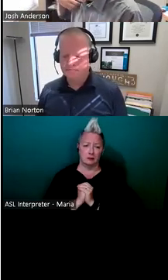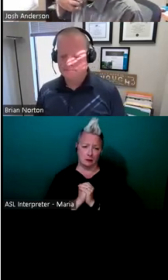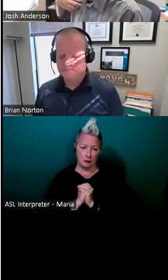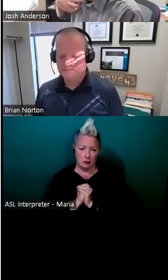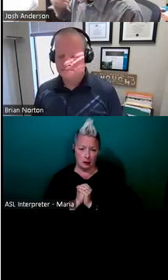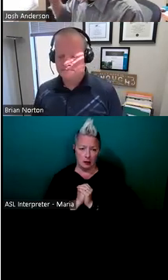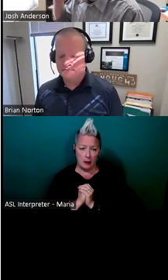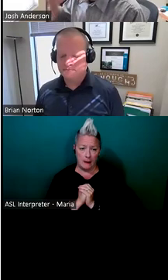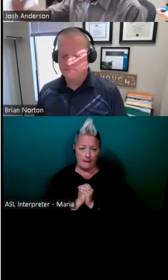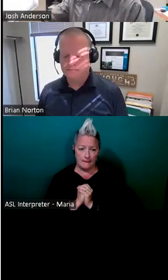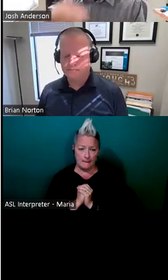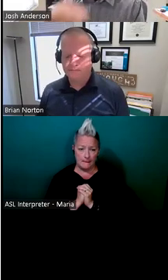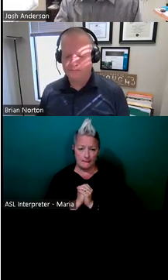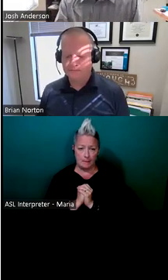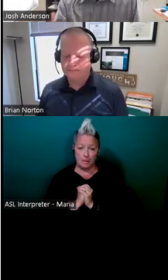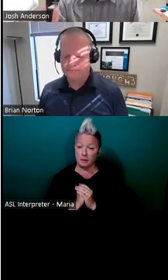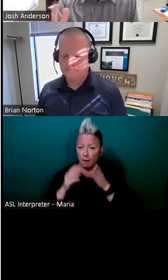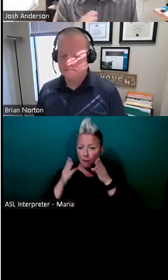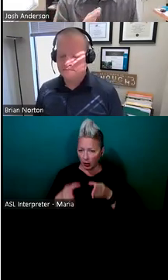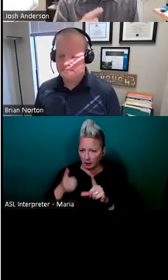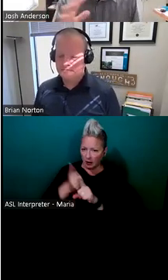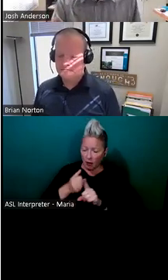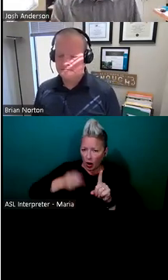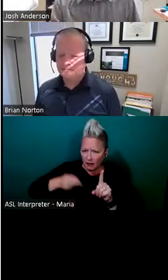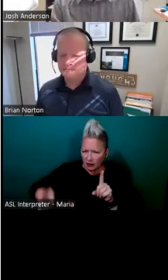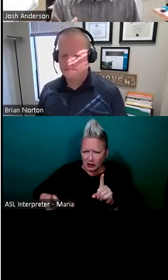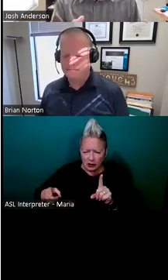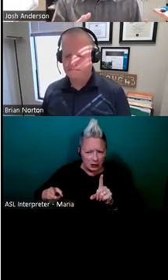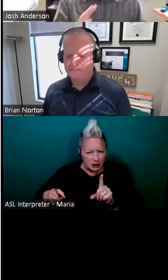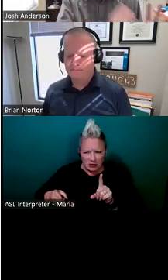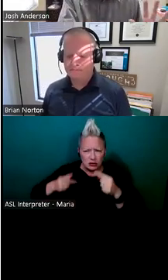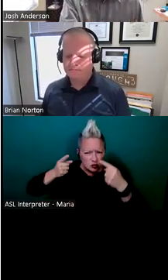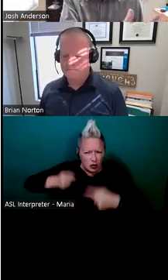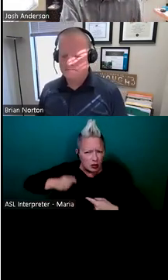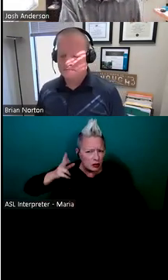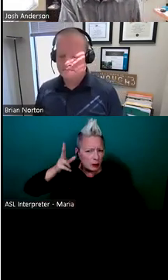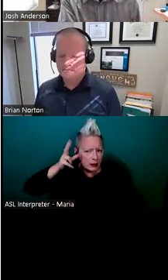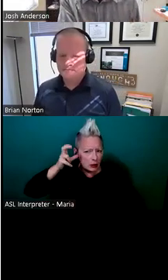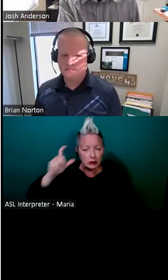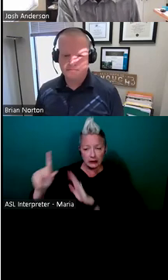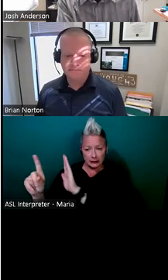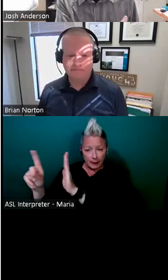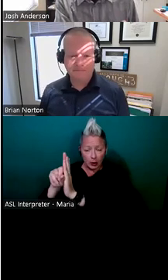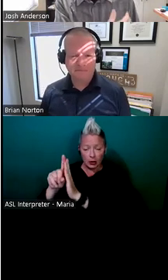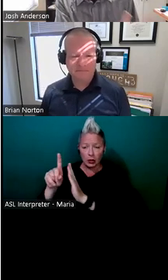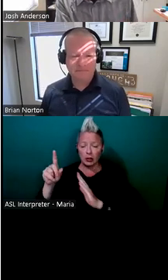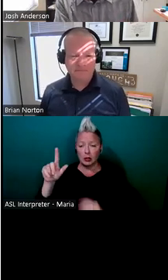uh, hard of hearing, they had a very hard time just hearing when timers and alerts went off. So when the, the steam milk